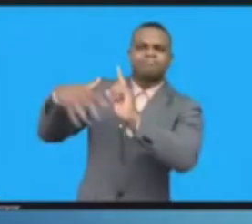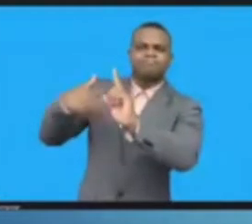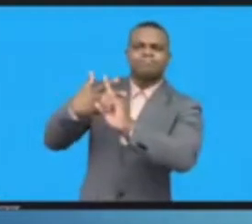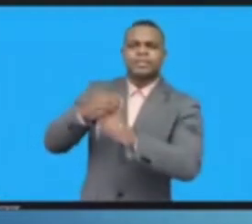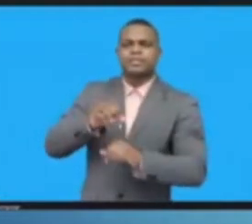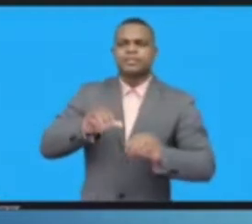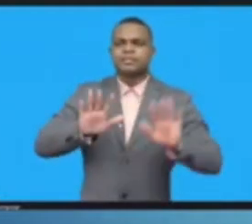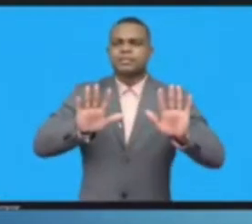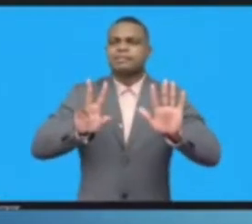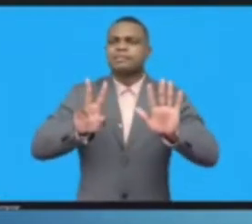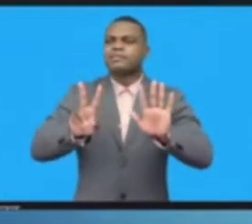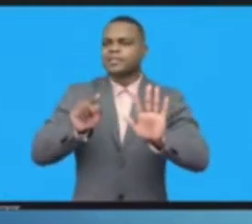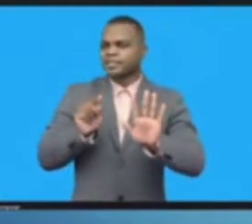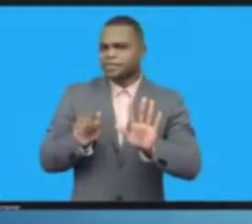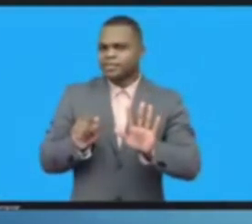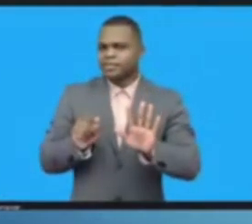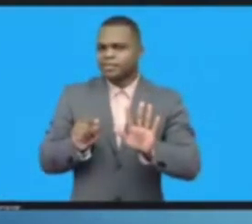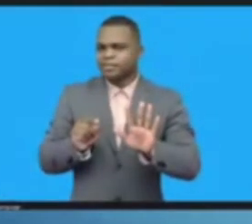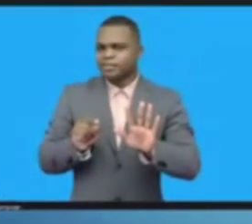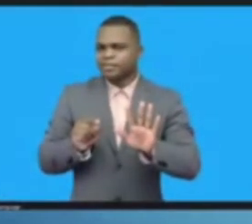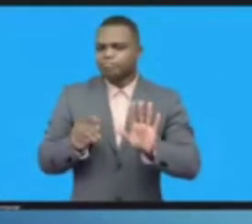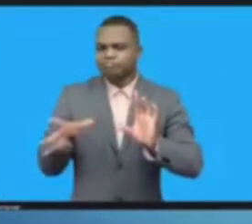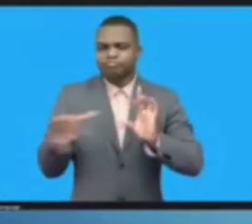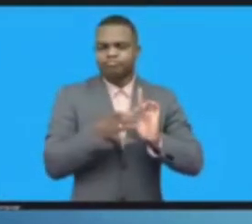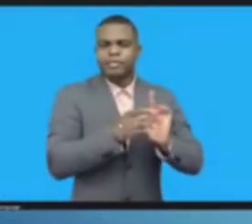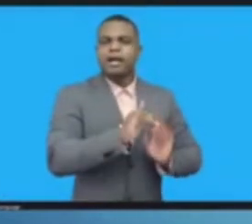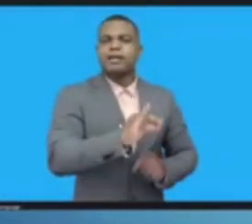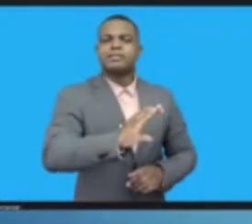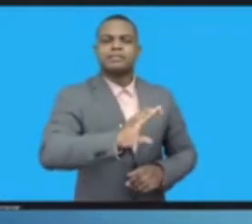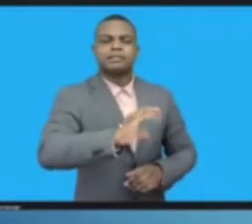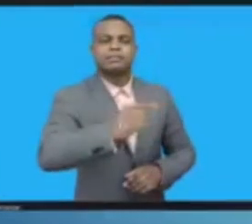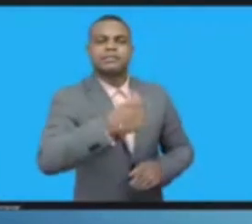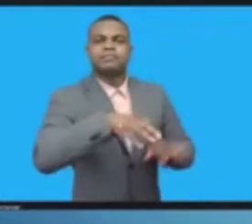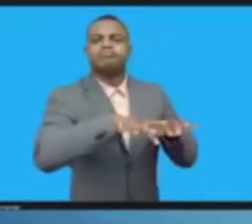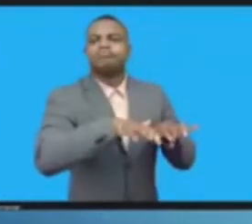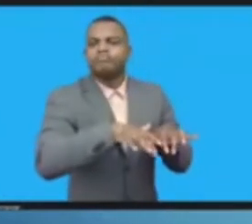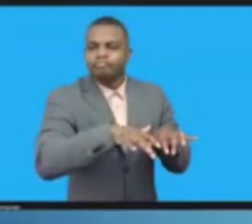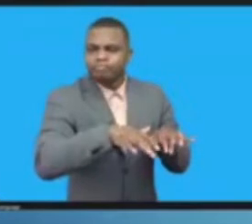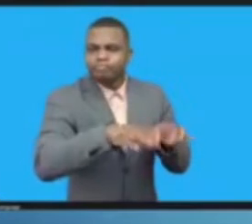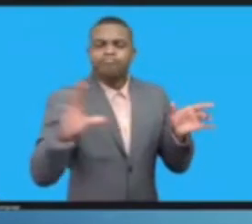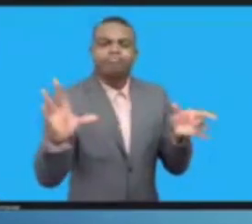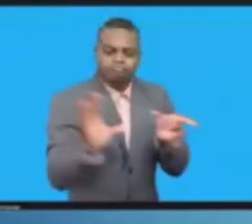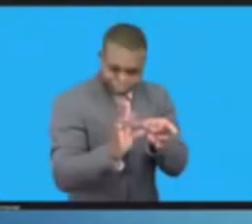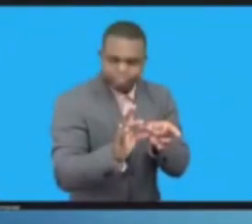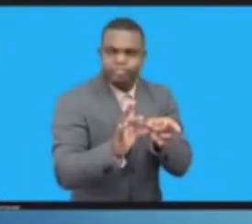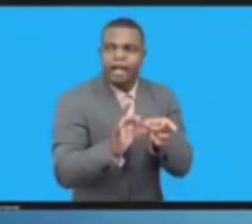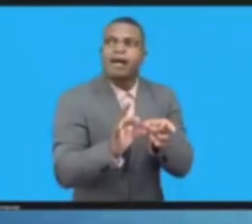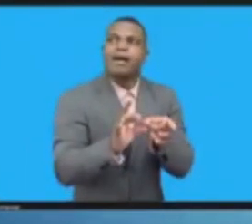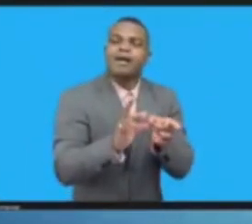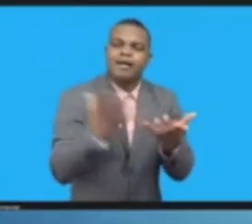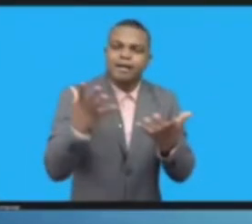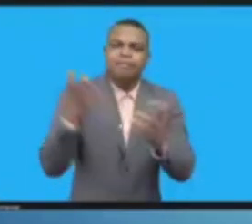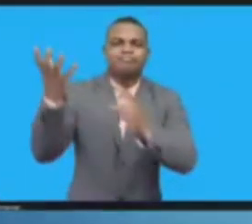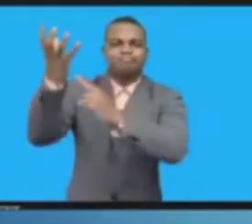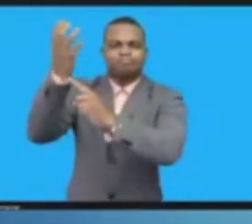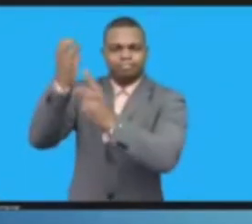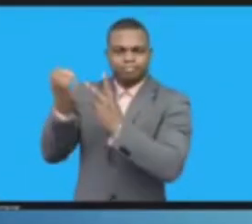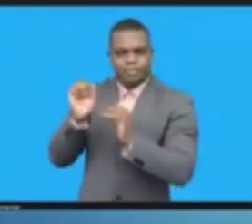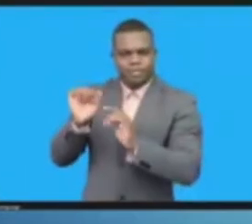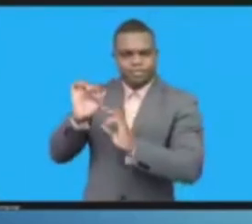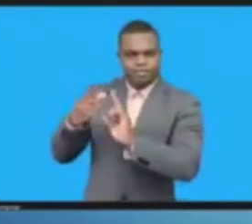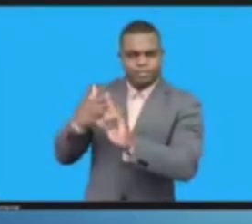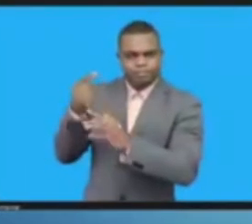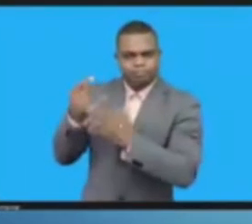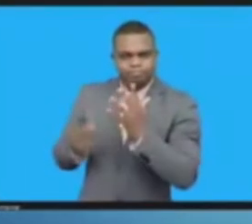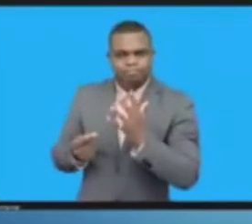generations judge us if we fail to use the tools, if we fail to use the tools that are